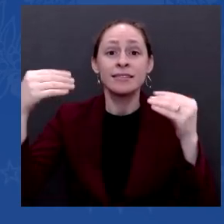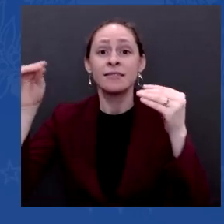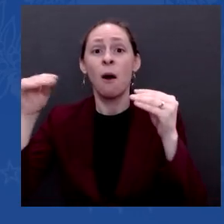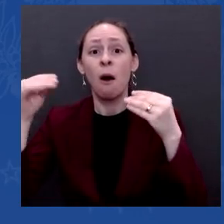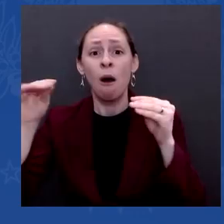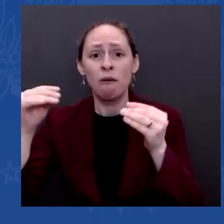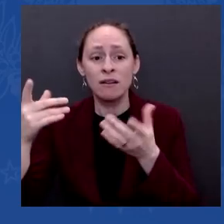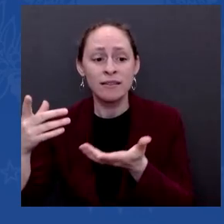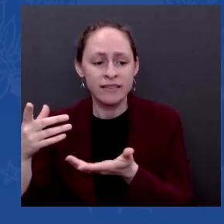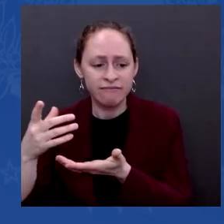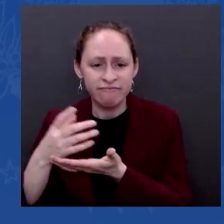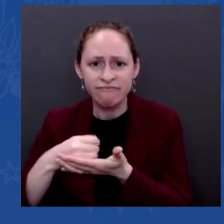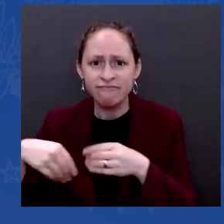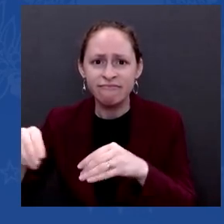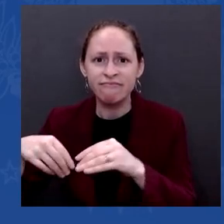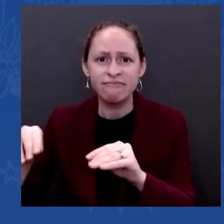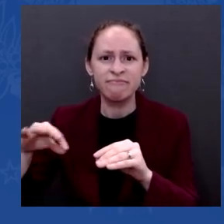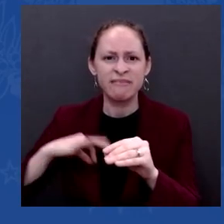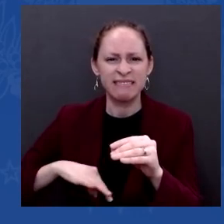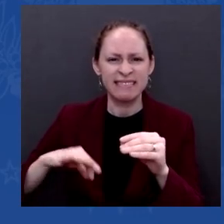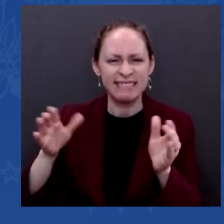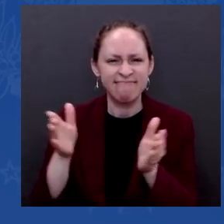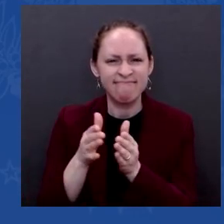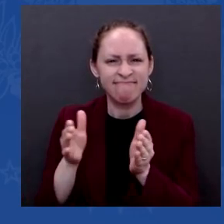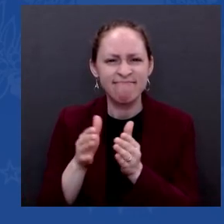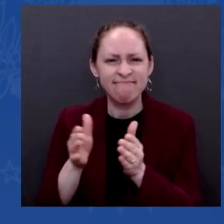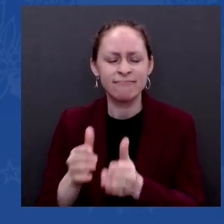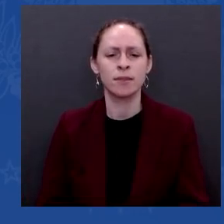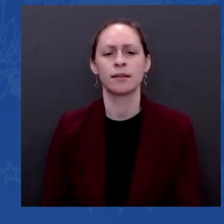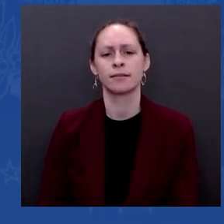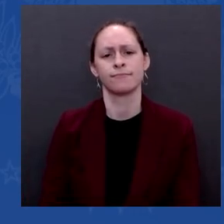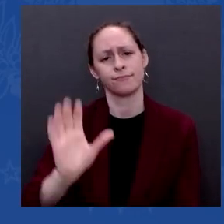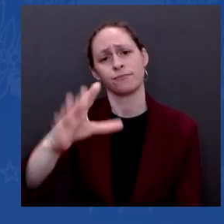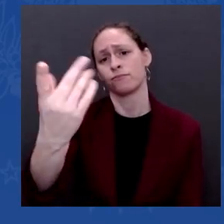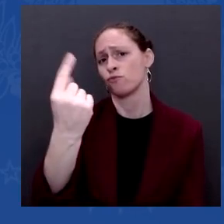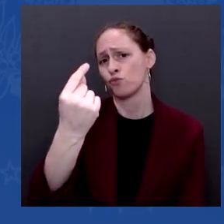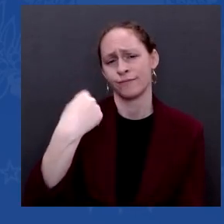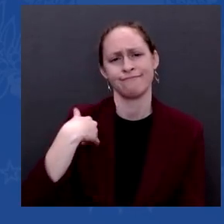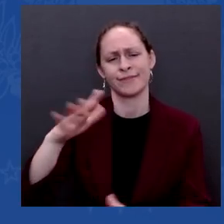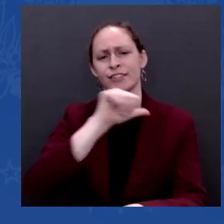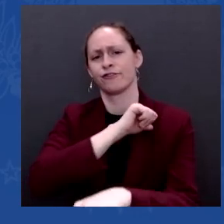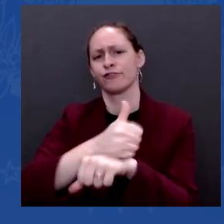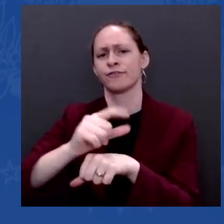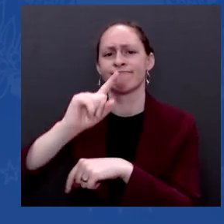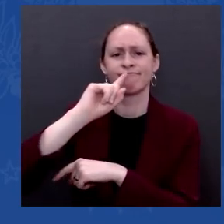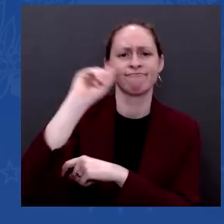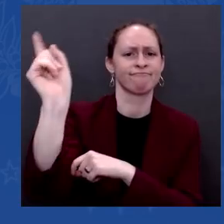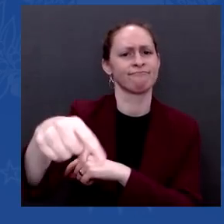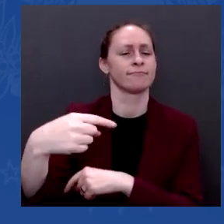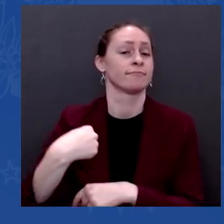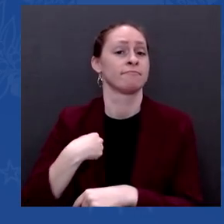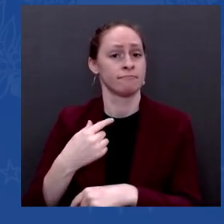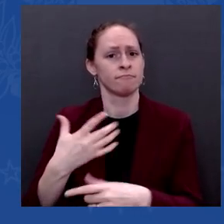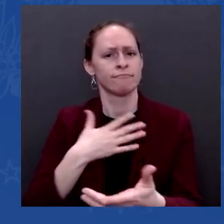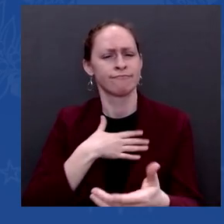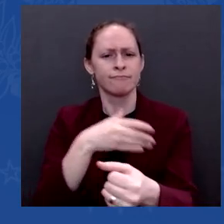unfair competition in our economy. We're going to continue to enforce it, along with working with Congress where we can.